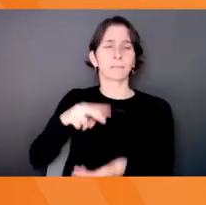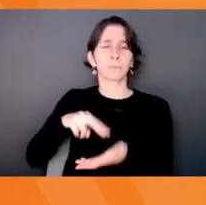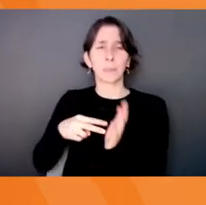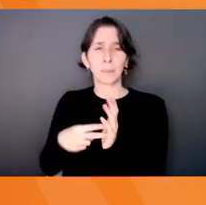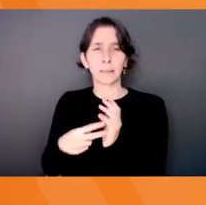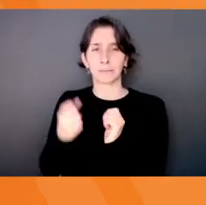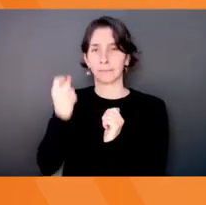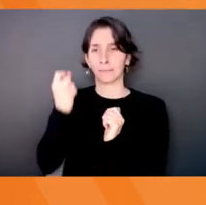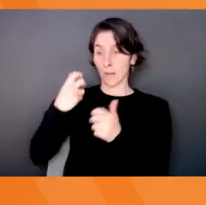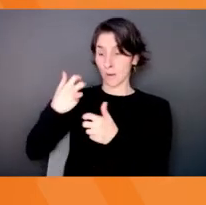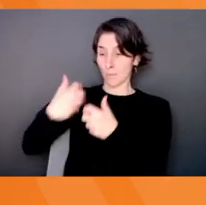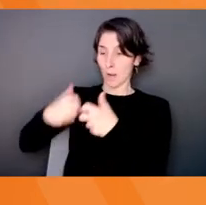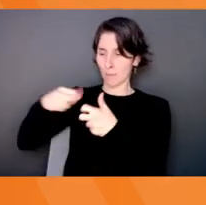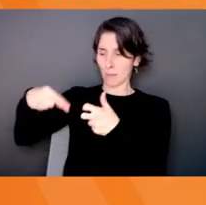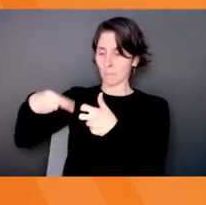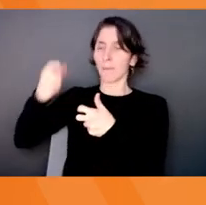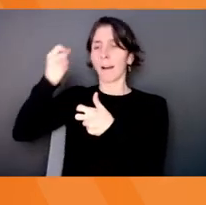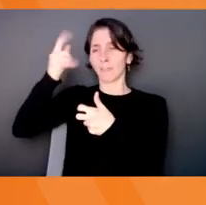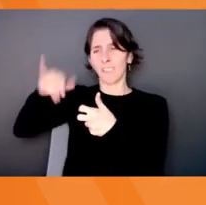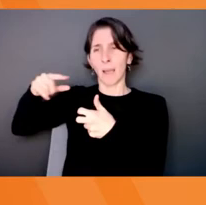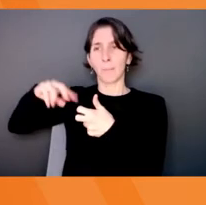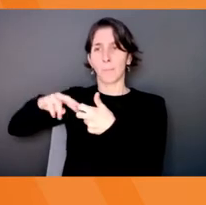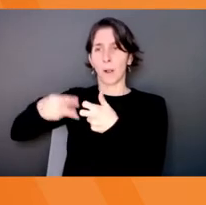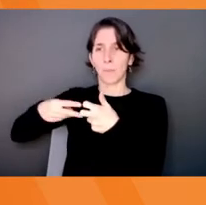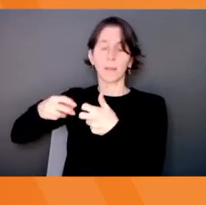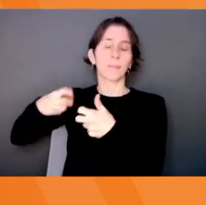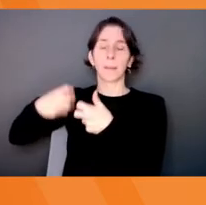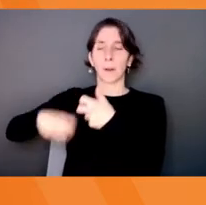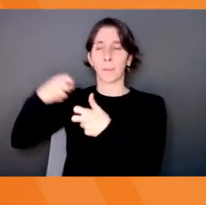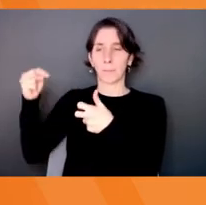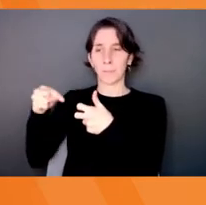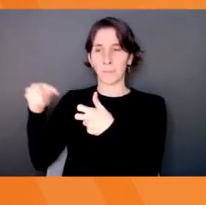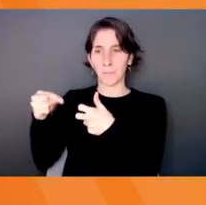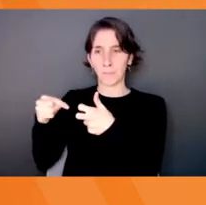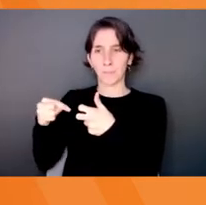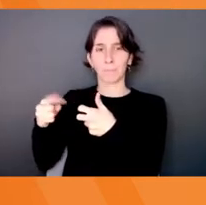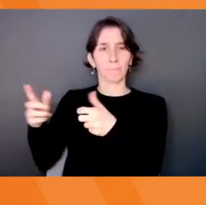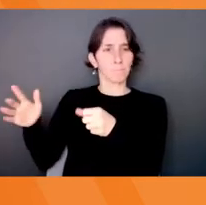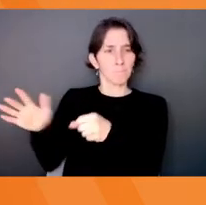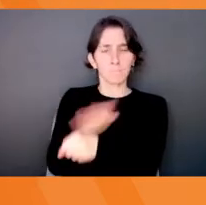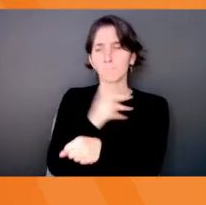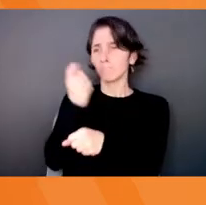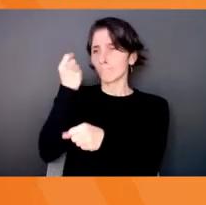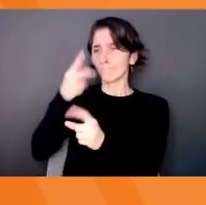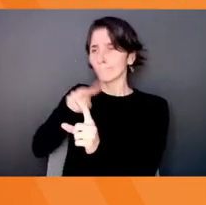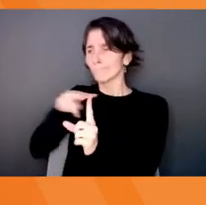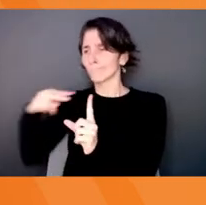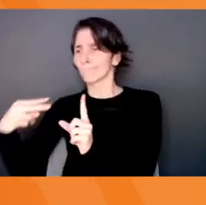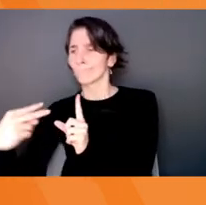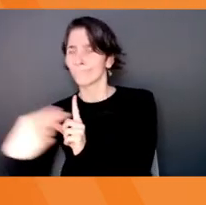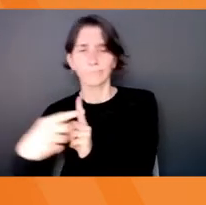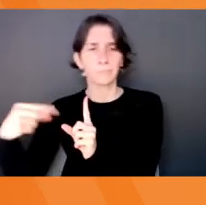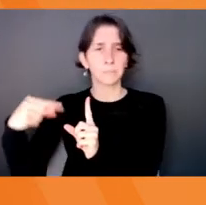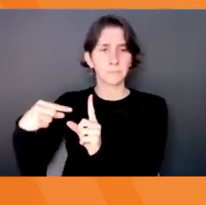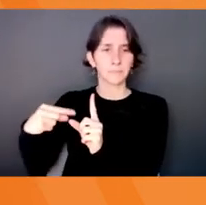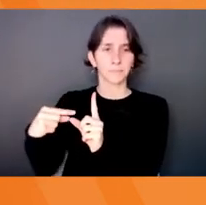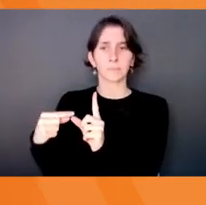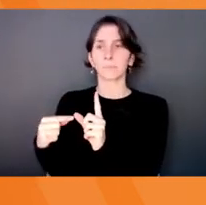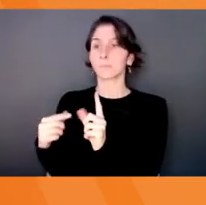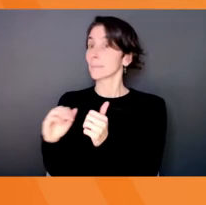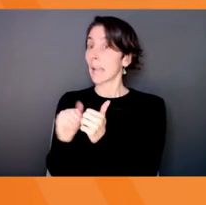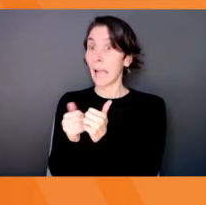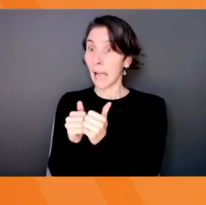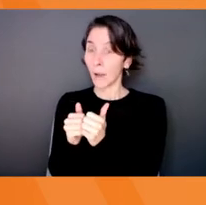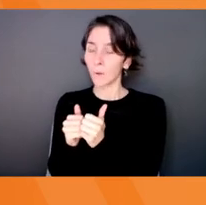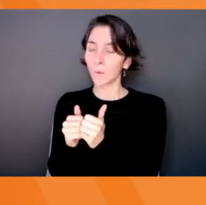So there's always a problem to solve, and we really want to thoroughly understand that all the things about it, and really high level, the way you do that